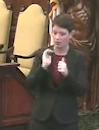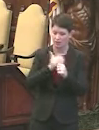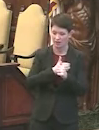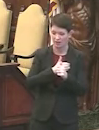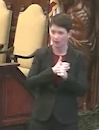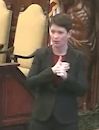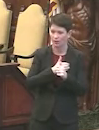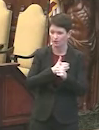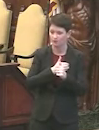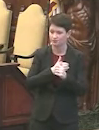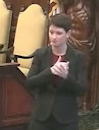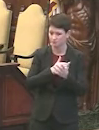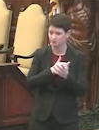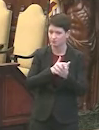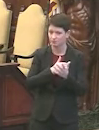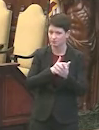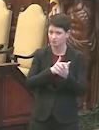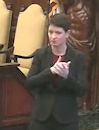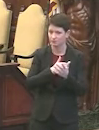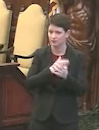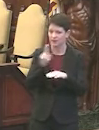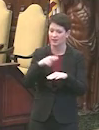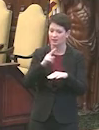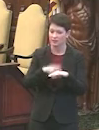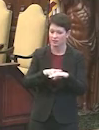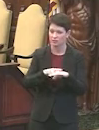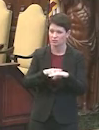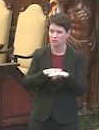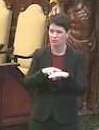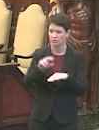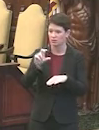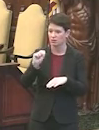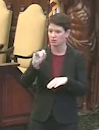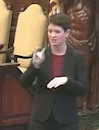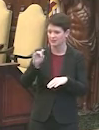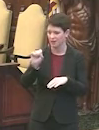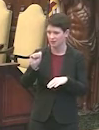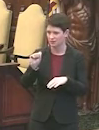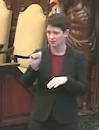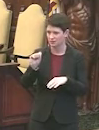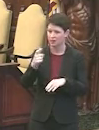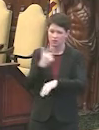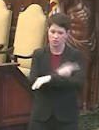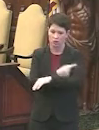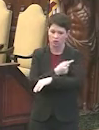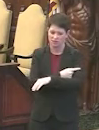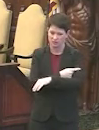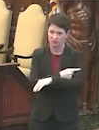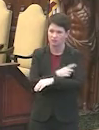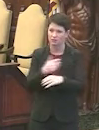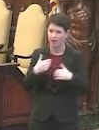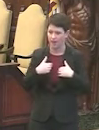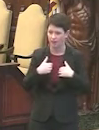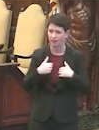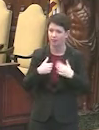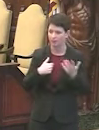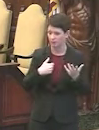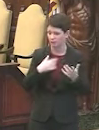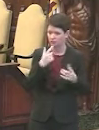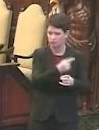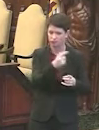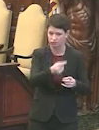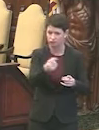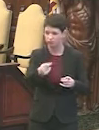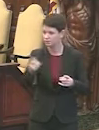injection, with our, um, nation sites, um, getting the doses in people's arms, um, we'll